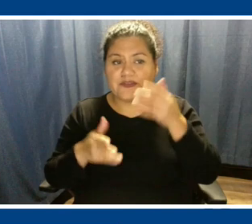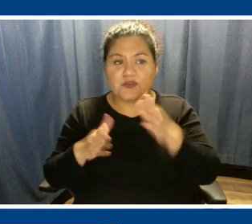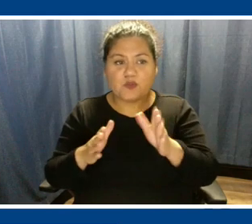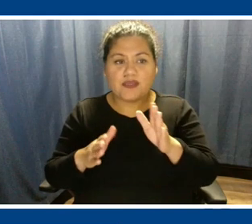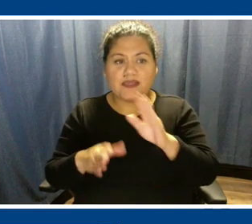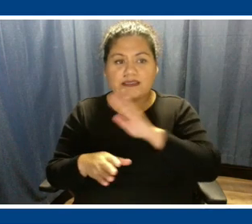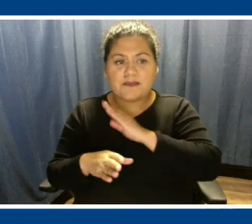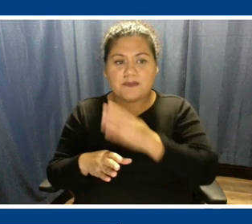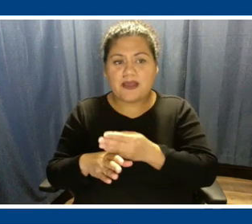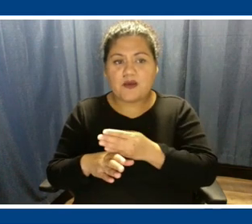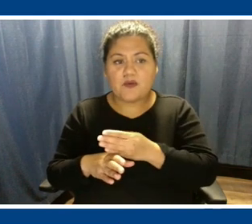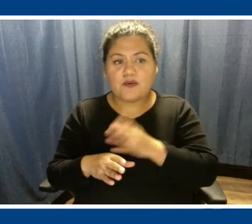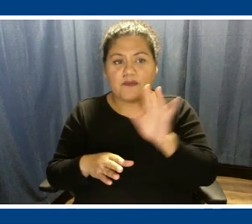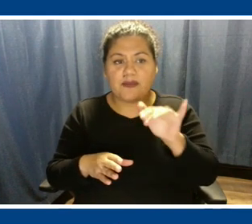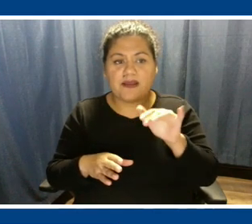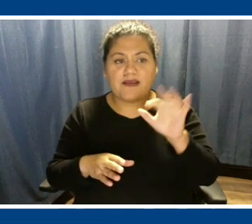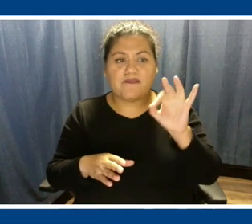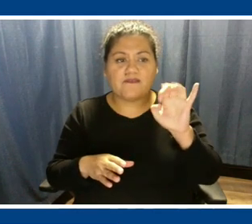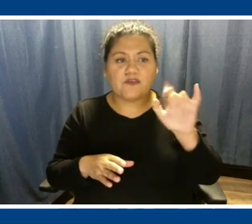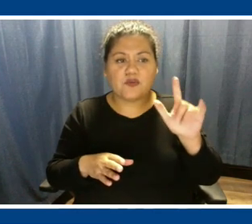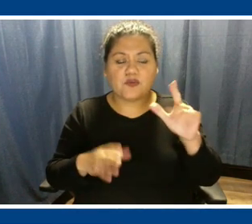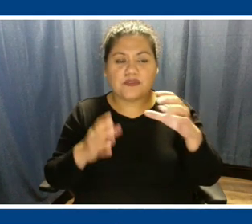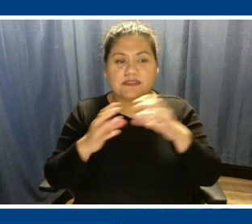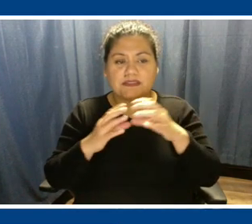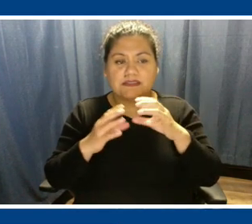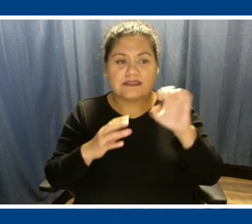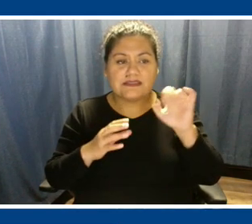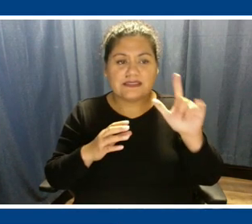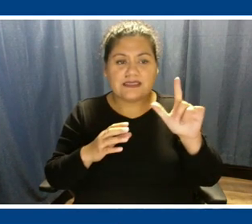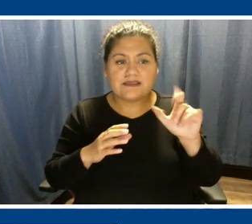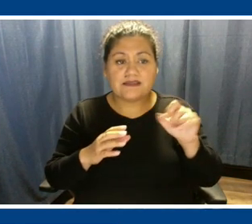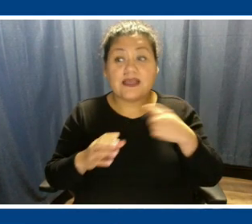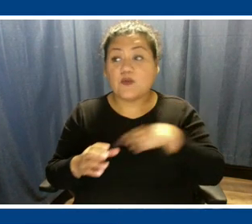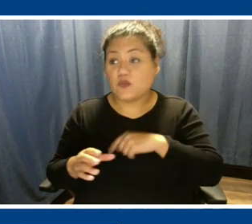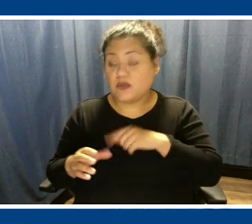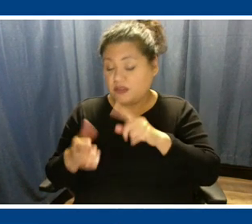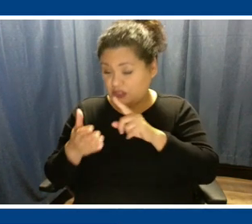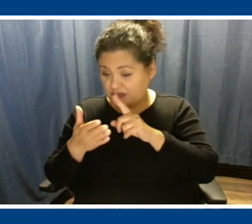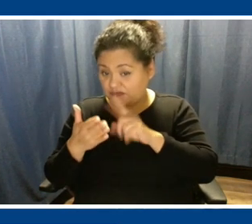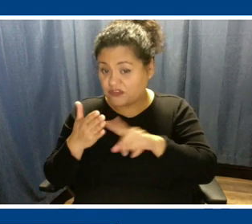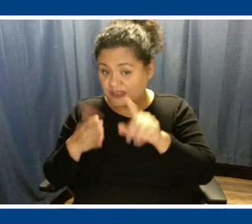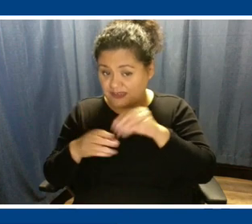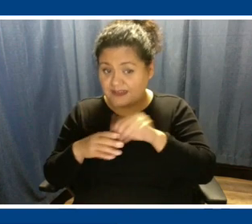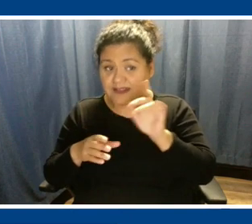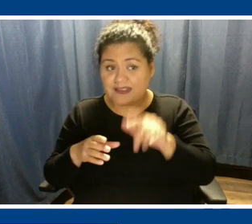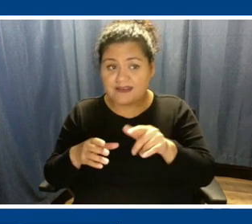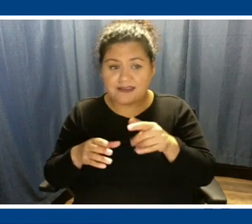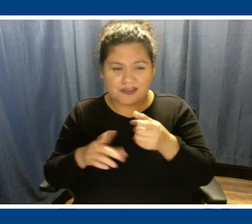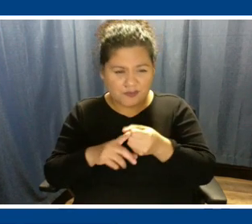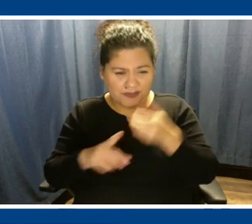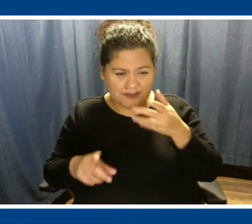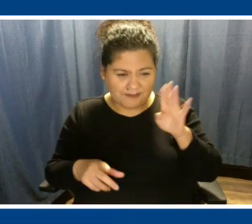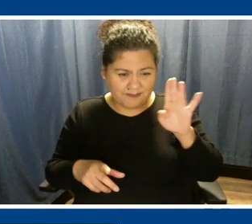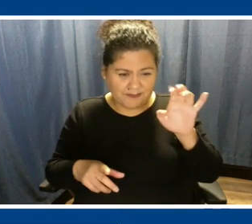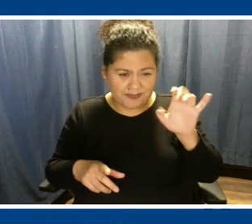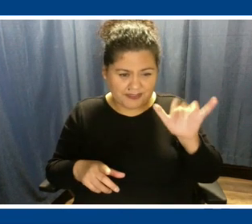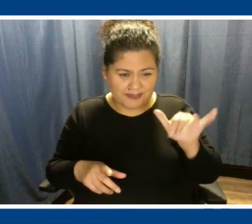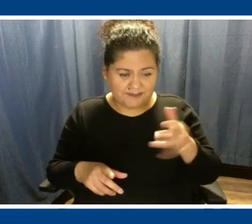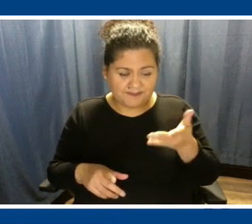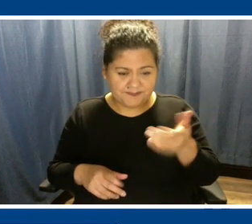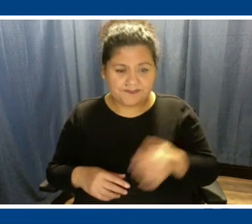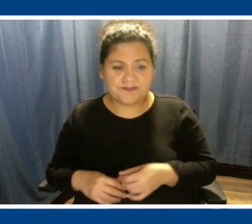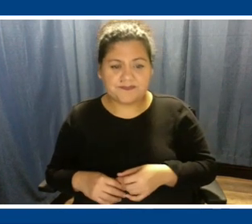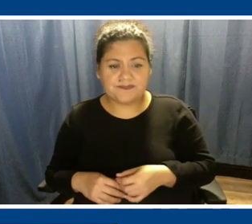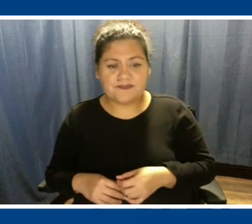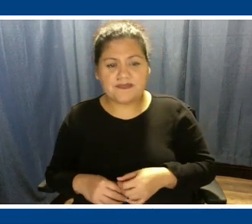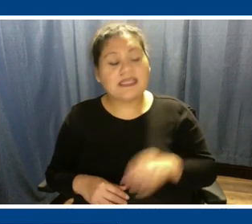by fuel cells and if we're looking into that. So maybe you can talk a little bit about that, Benny. I will do